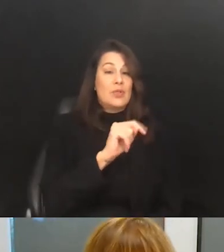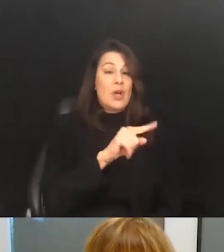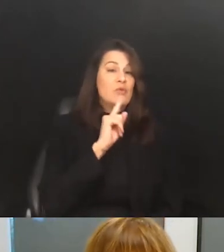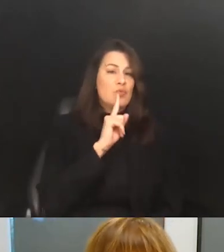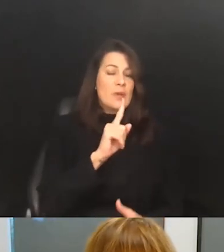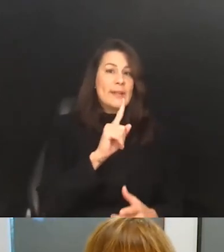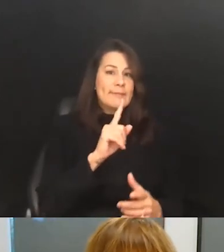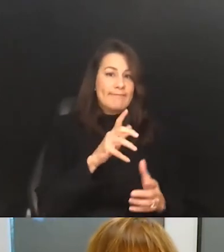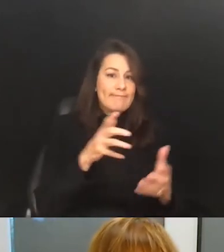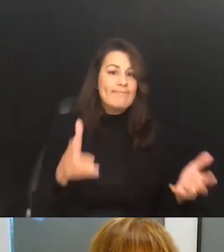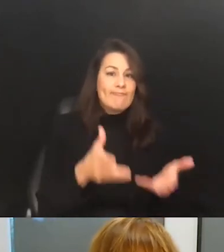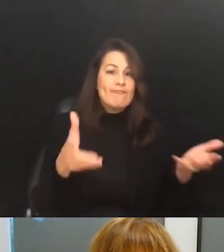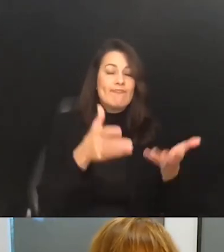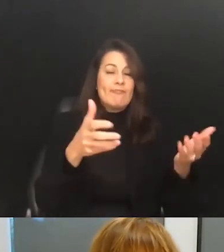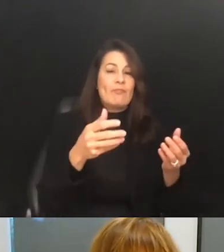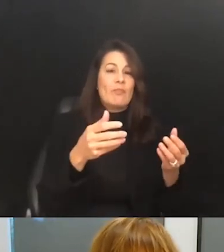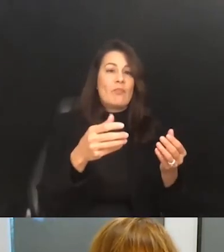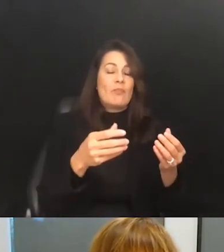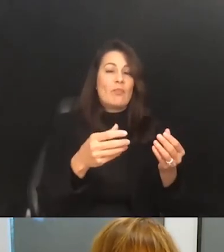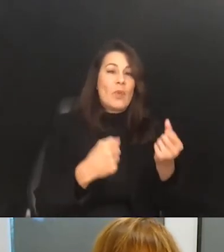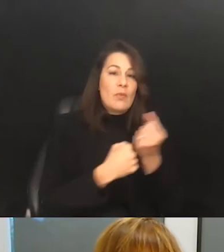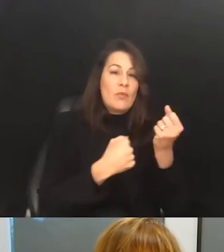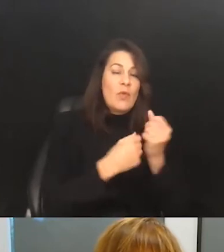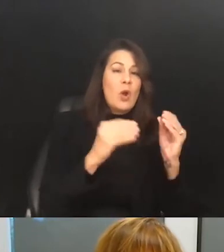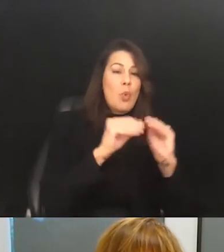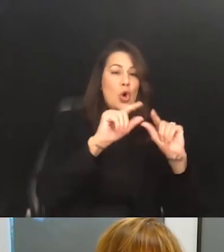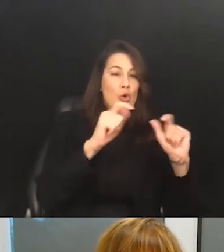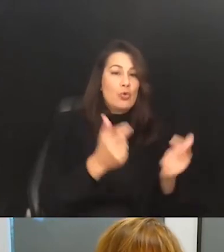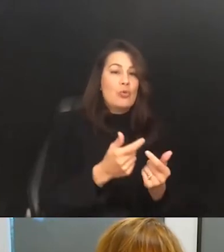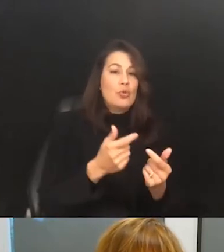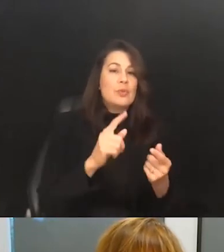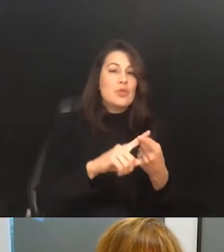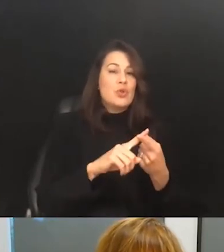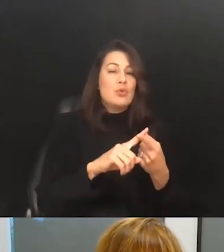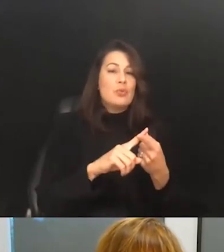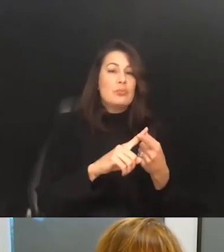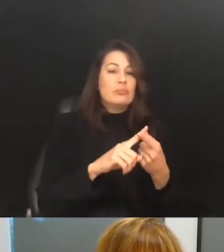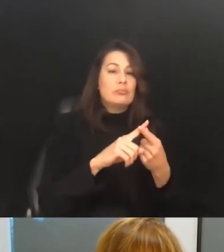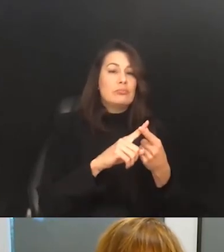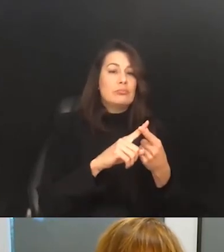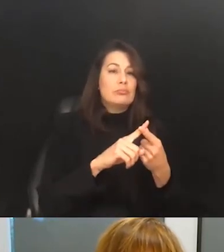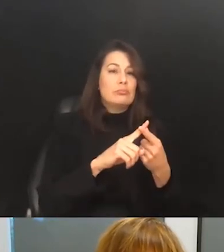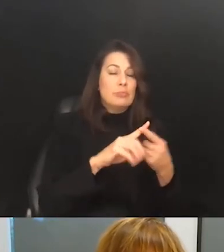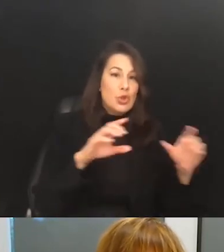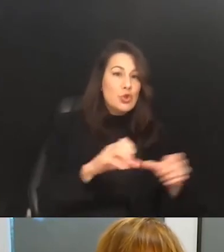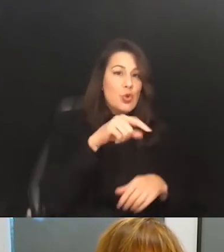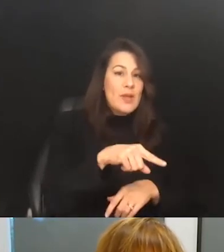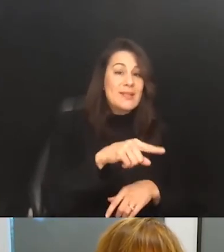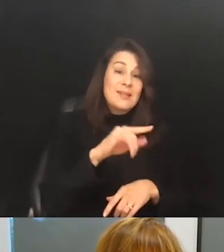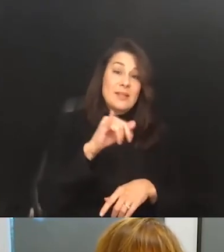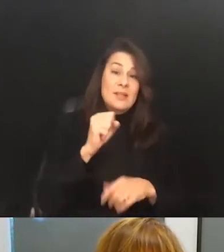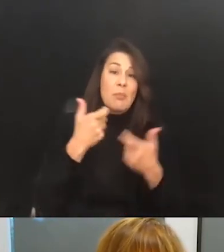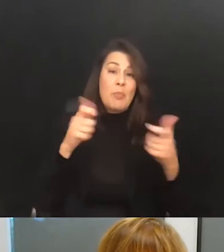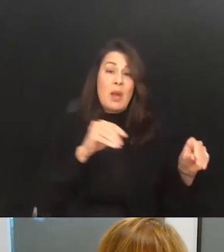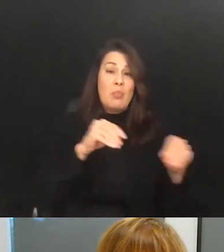fund more groups to get on top of this. So I think, I think there's, there's a big movement at that level as an actual